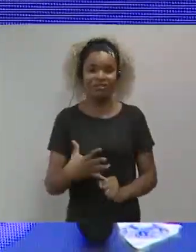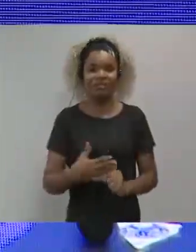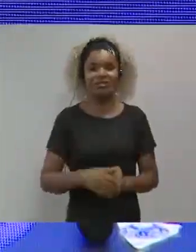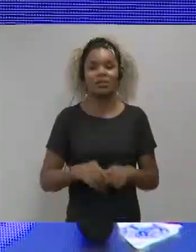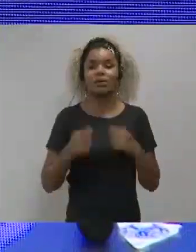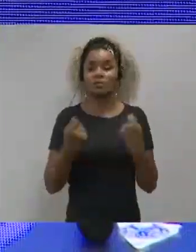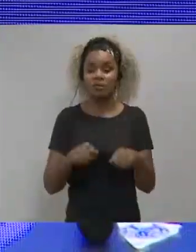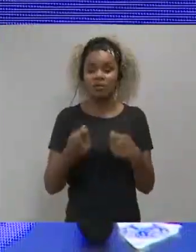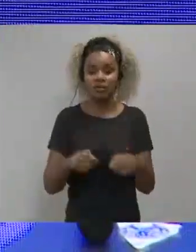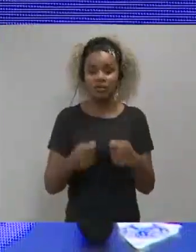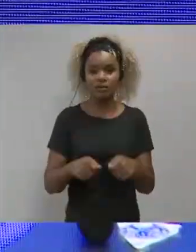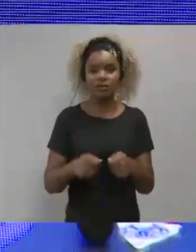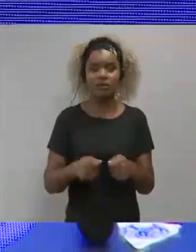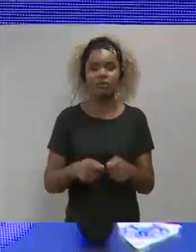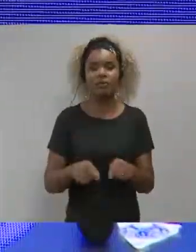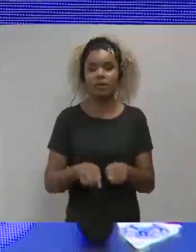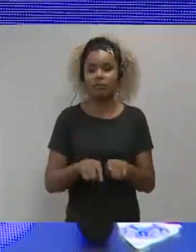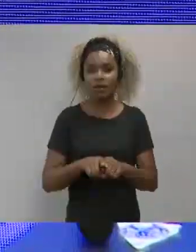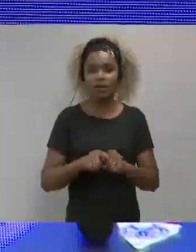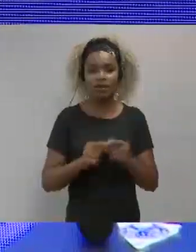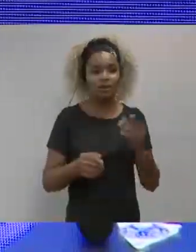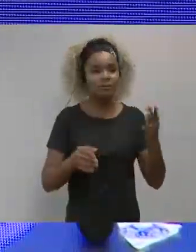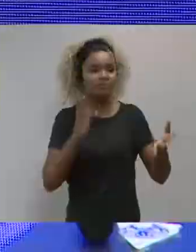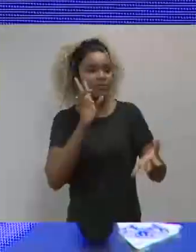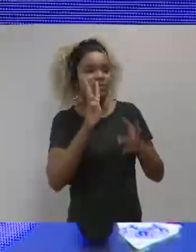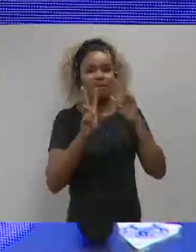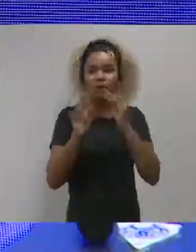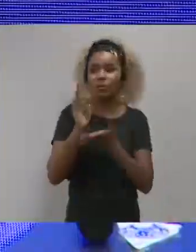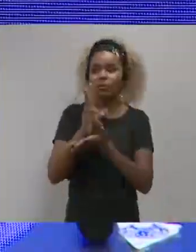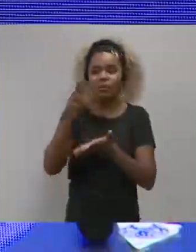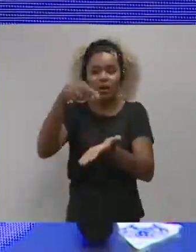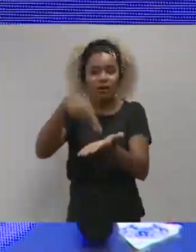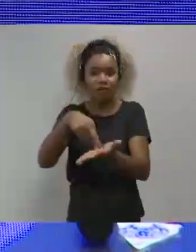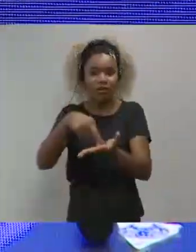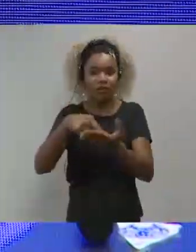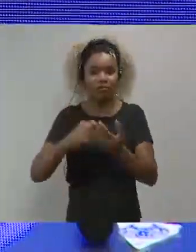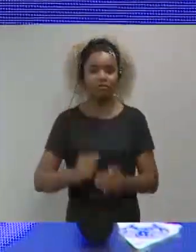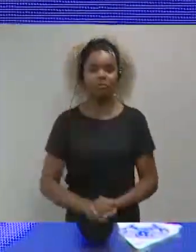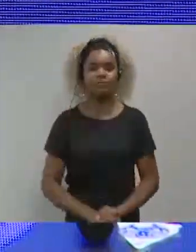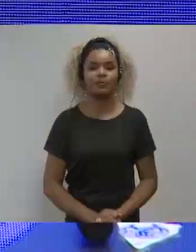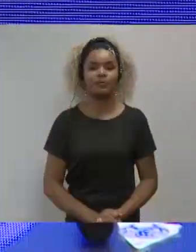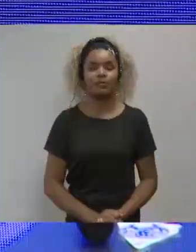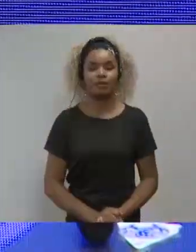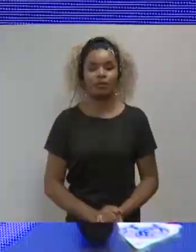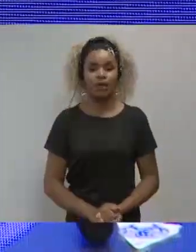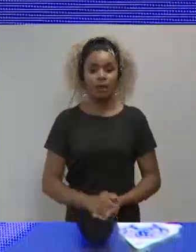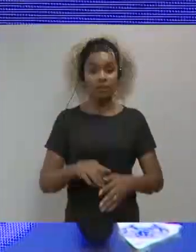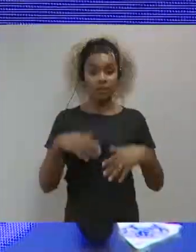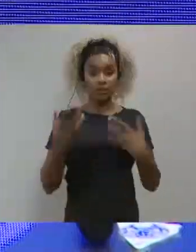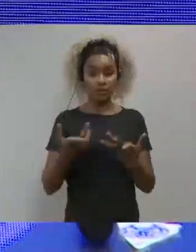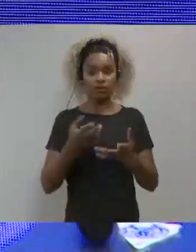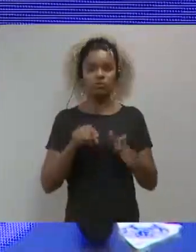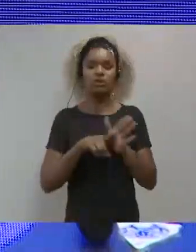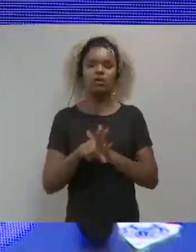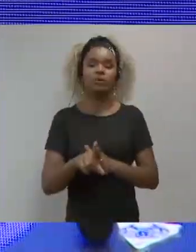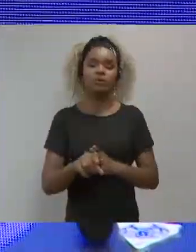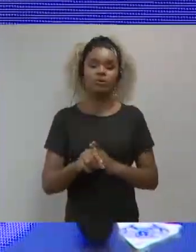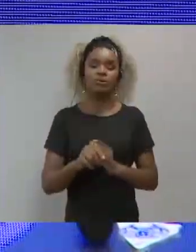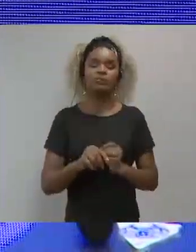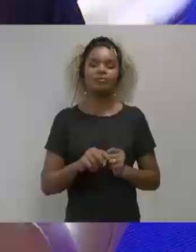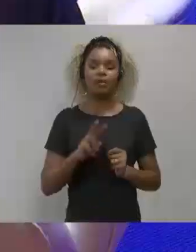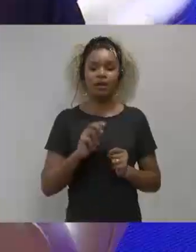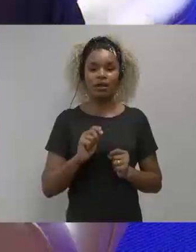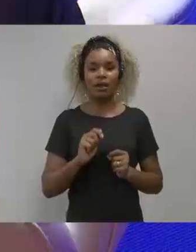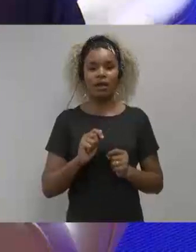are entering the field of innovation now and need mirrors and have a reference. In this